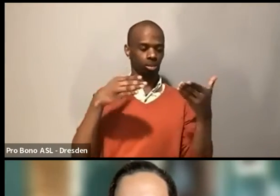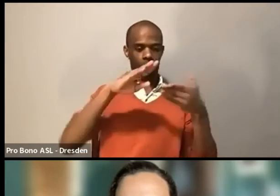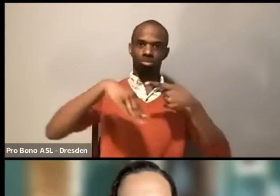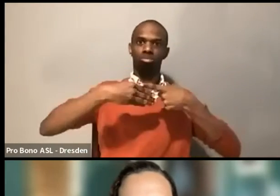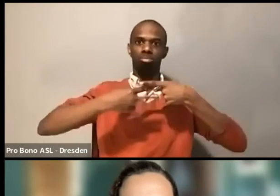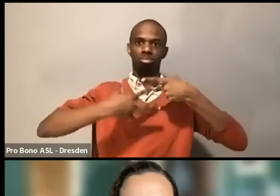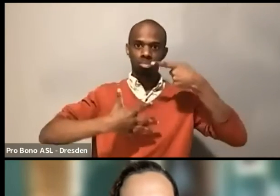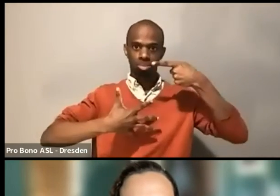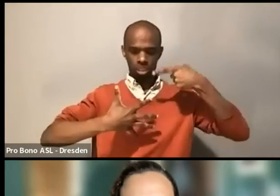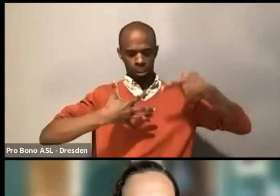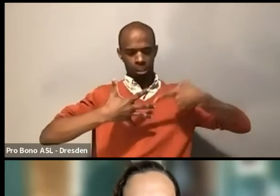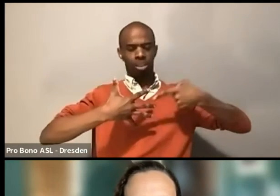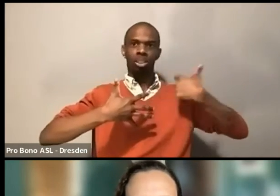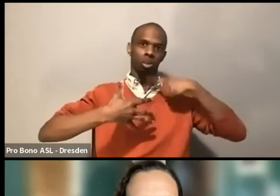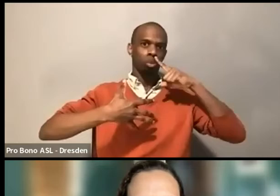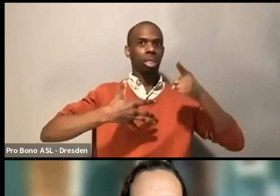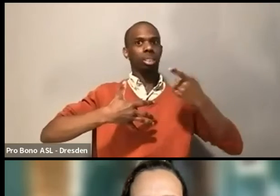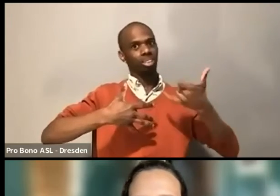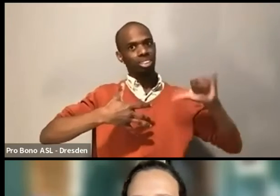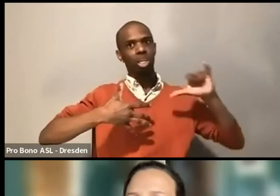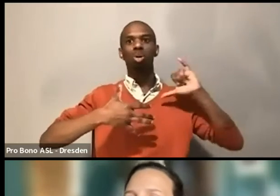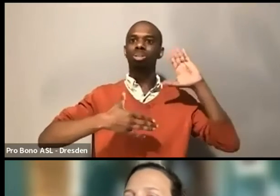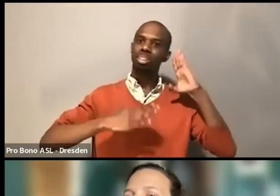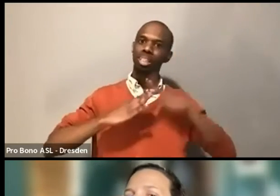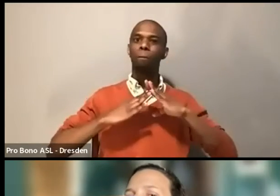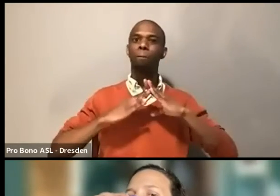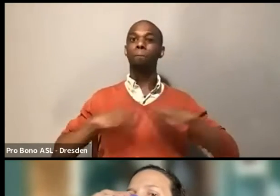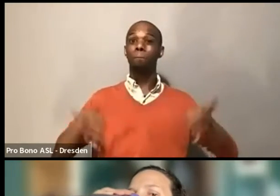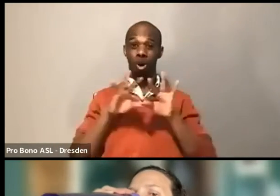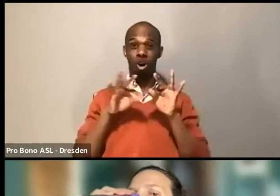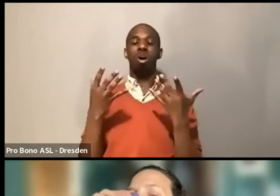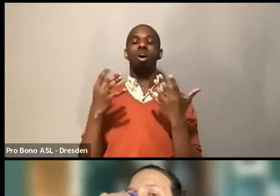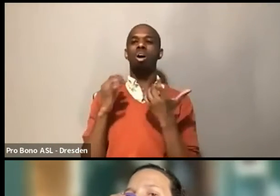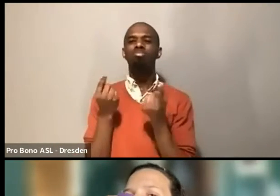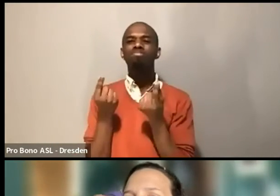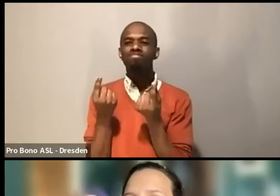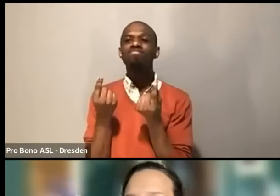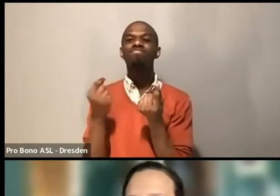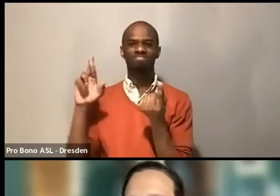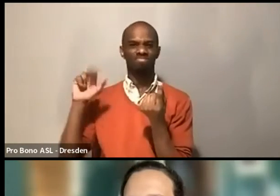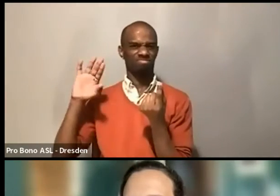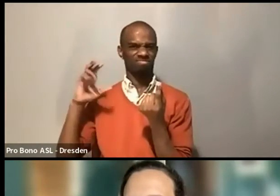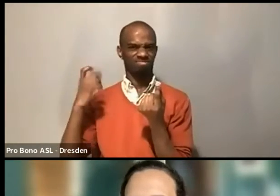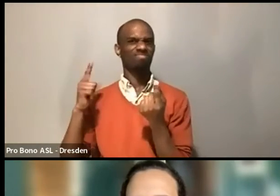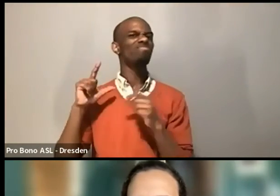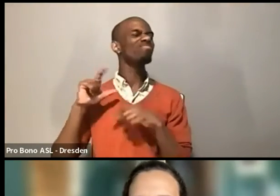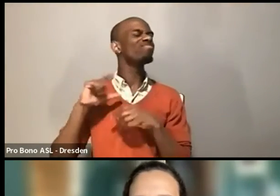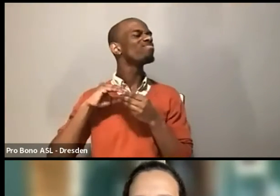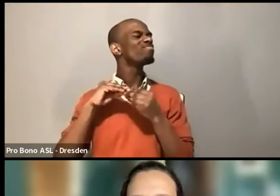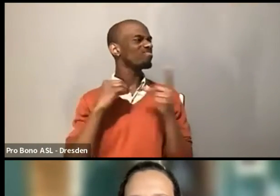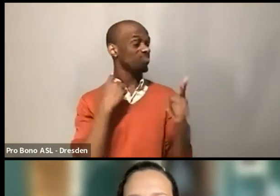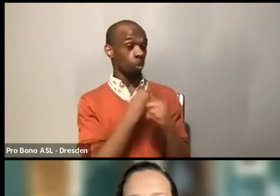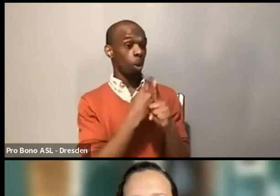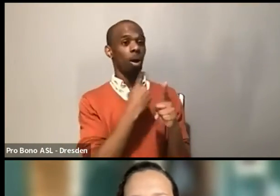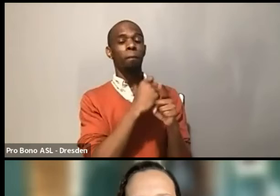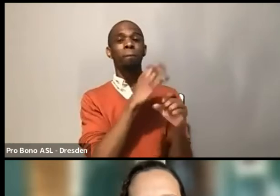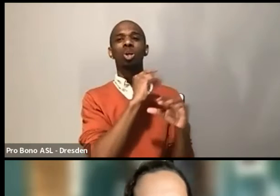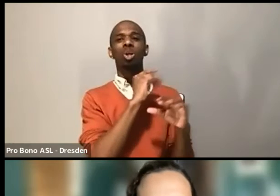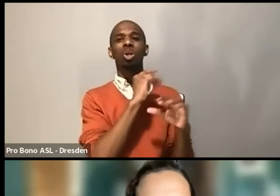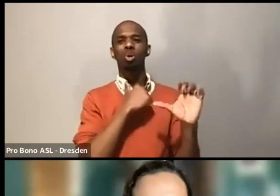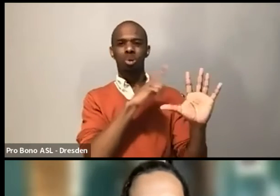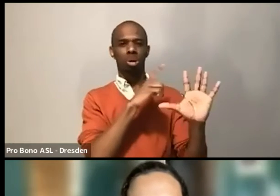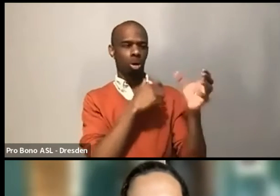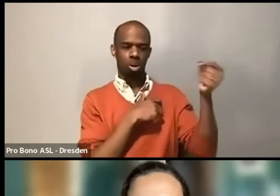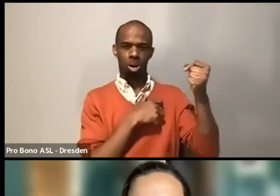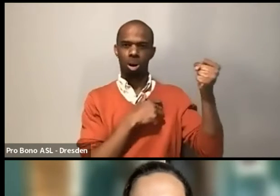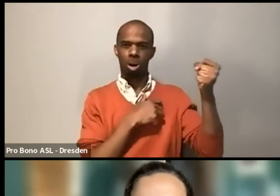um, comment on. I think there's a question that asks about it. So we'll just circle back when we get there, but Roberta used the term pain point, and I wanted to unpack